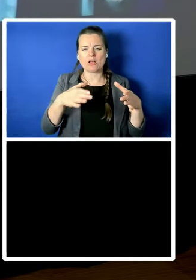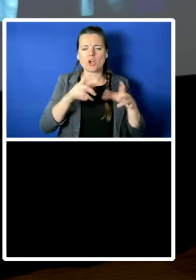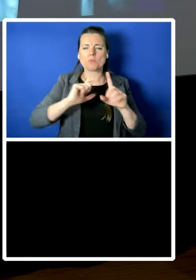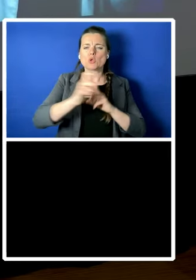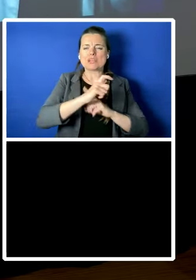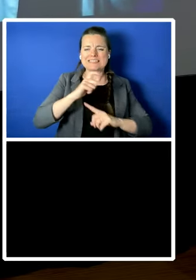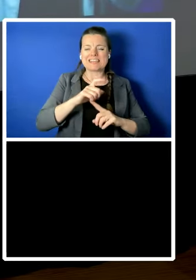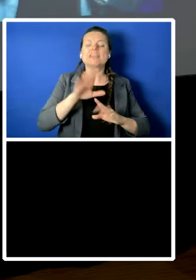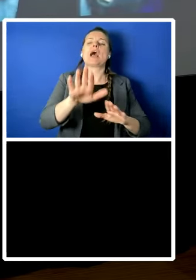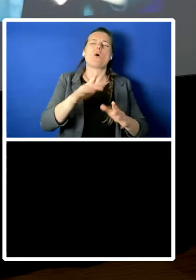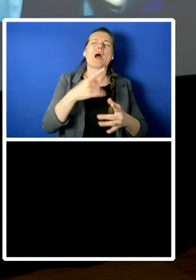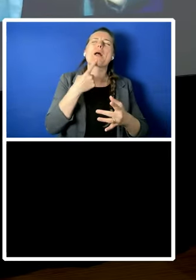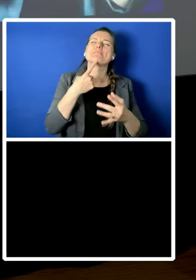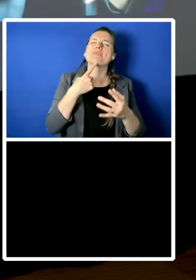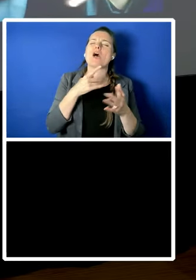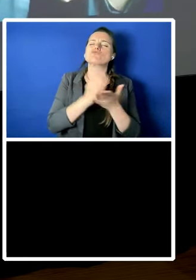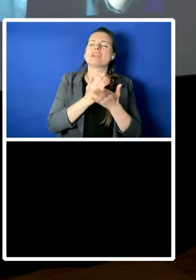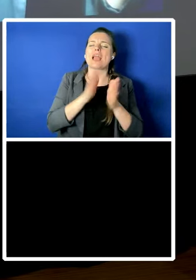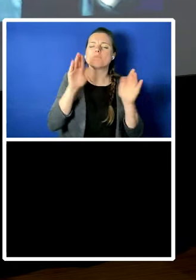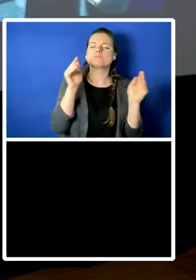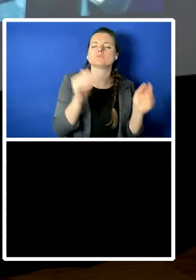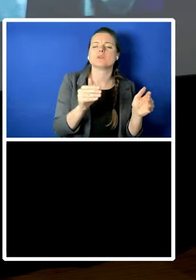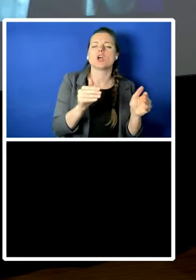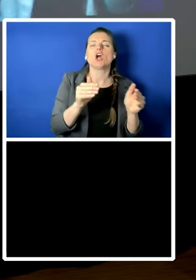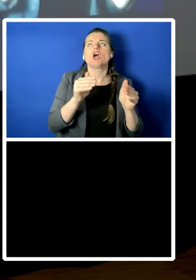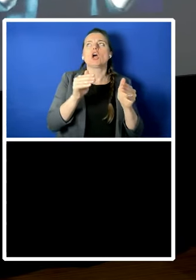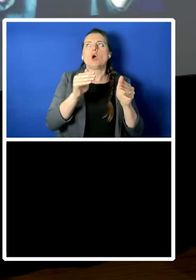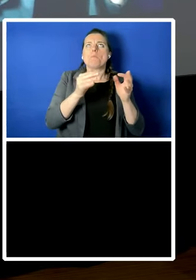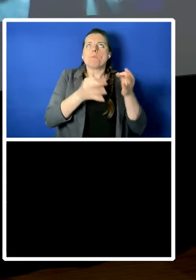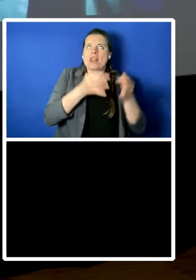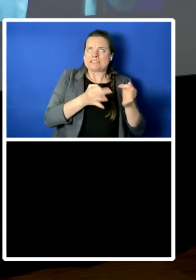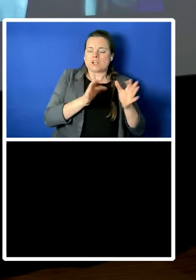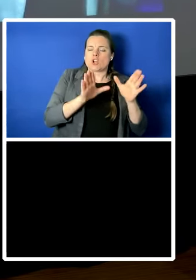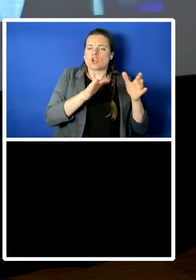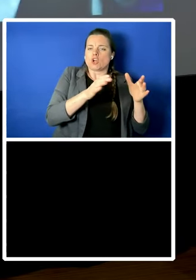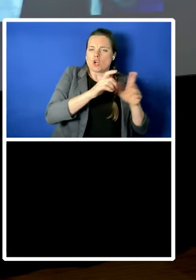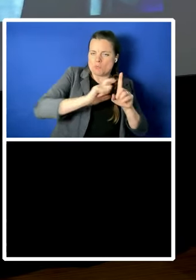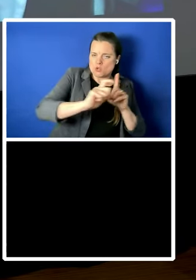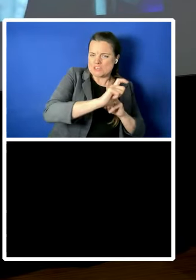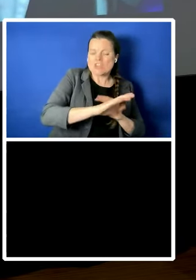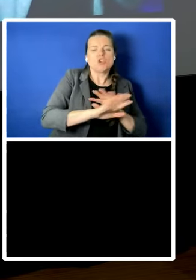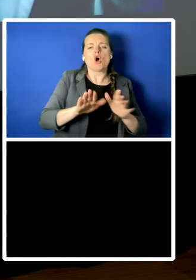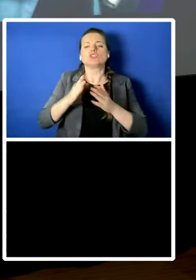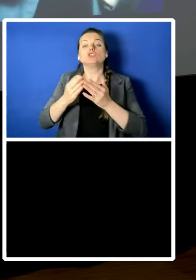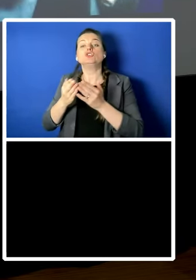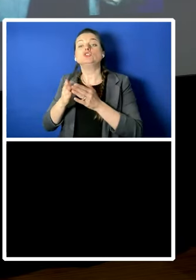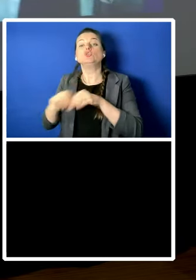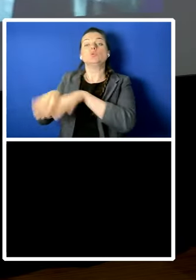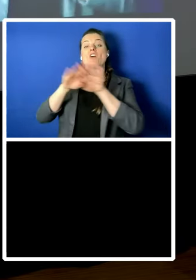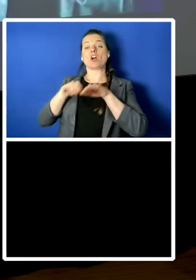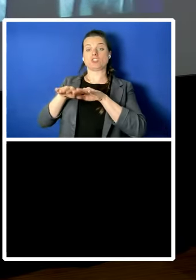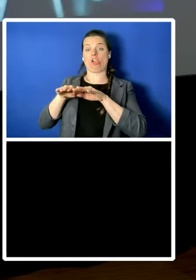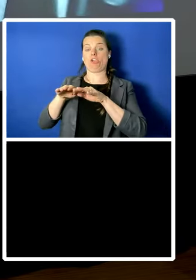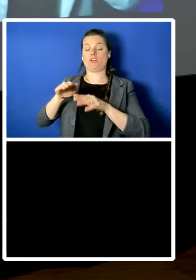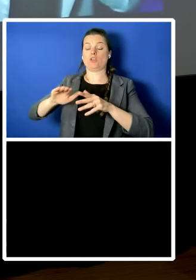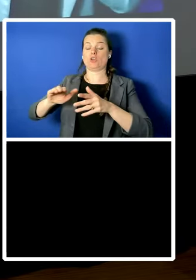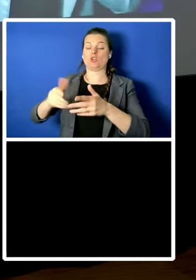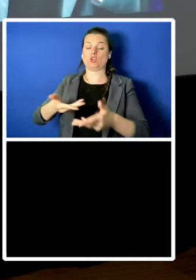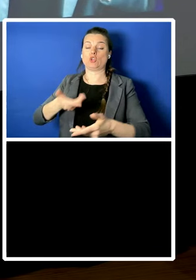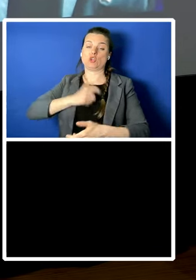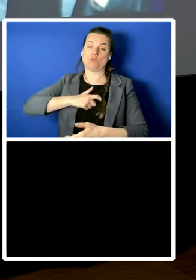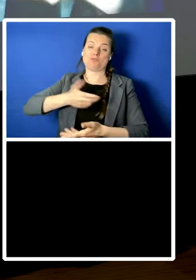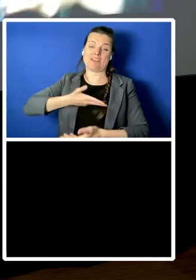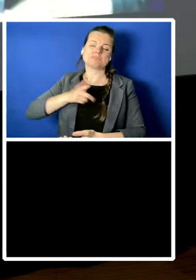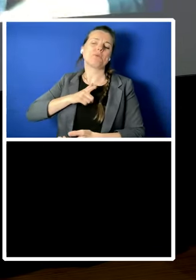than fundamental universal human rights because of course human rights have to always be extended to people who don't vote because they have to be